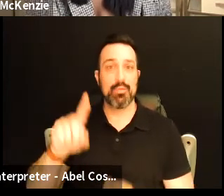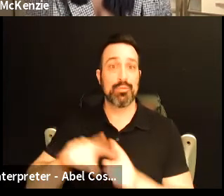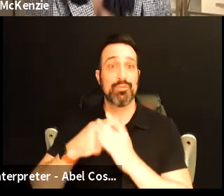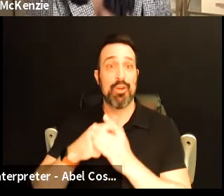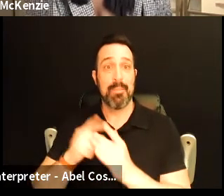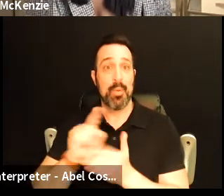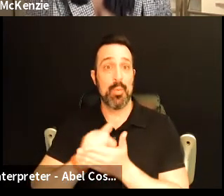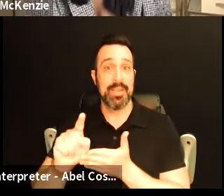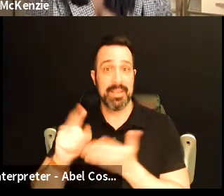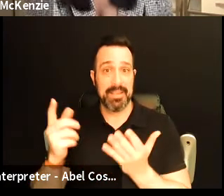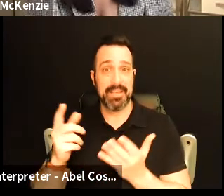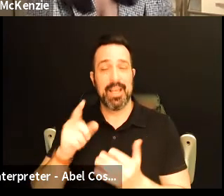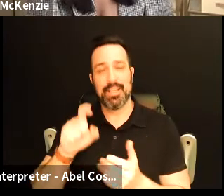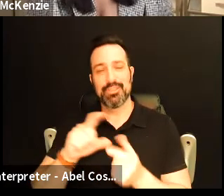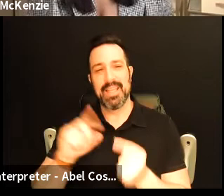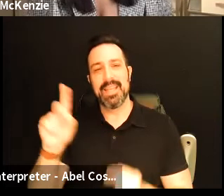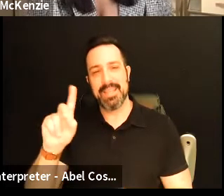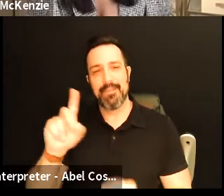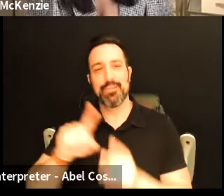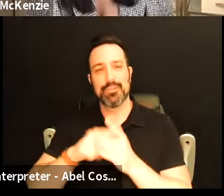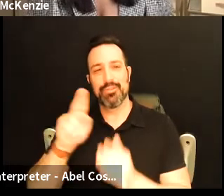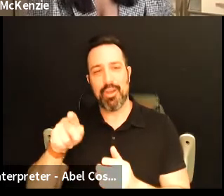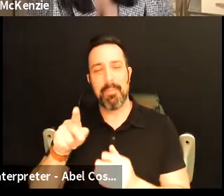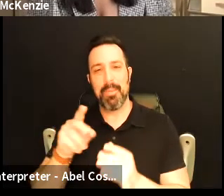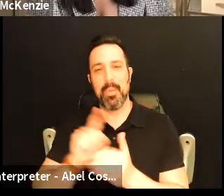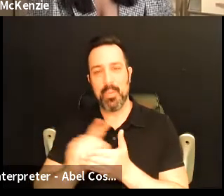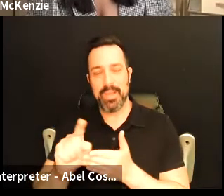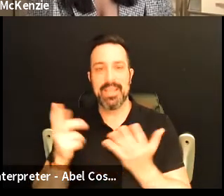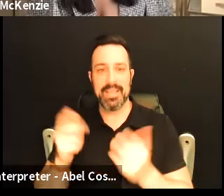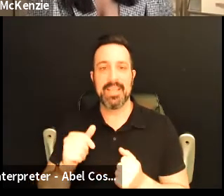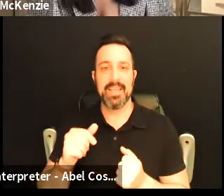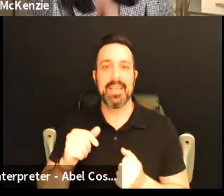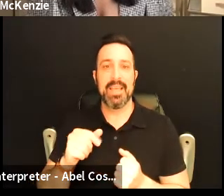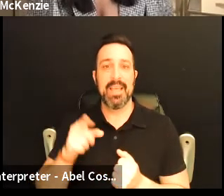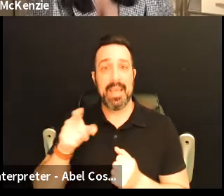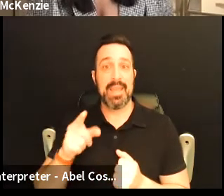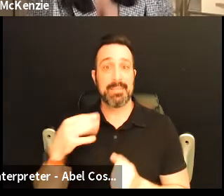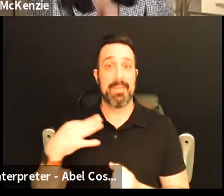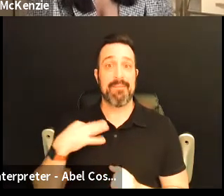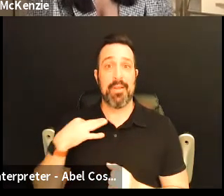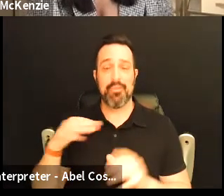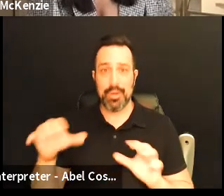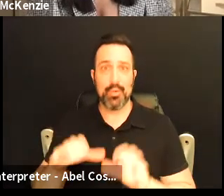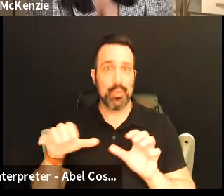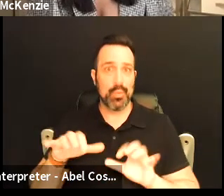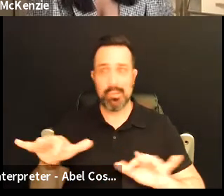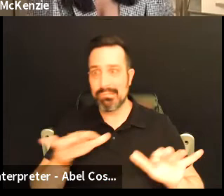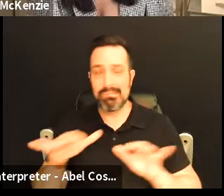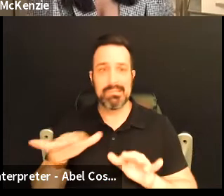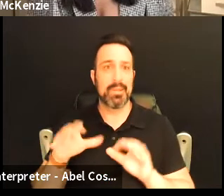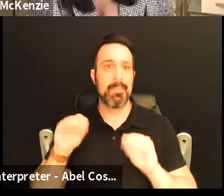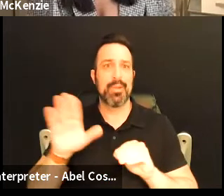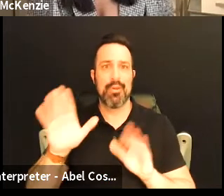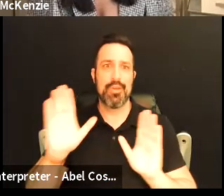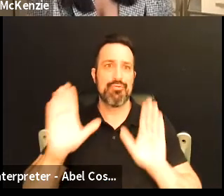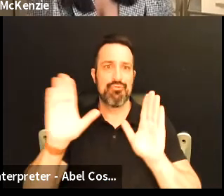so I should say Denver startup week that doesn't make sense and has been volunteering to do all this and just putting her incredible